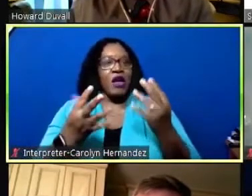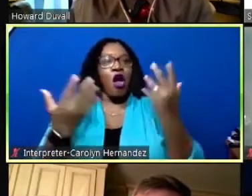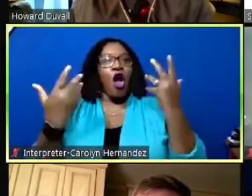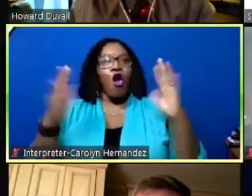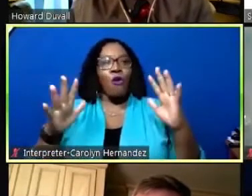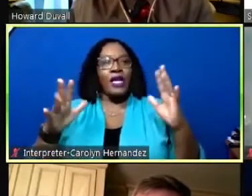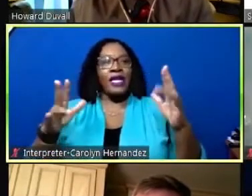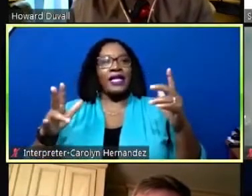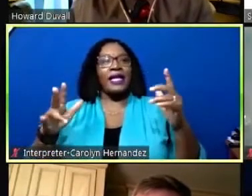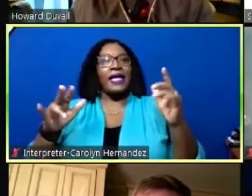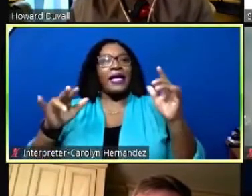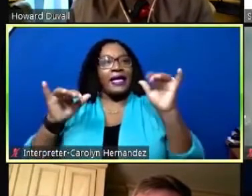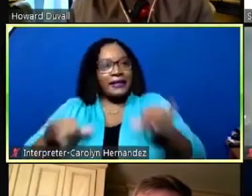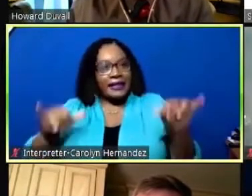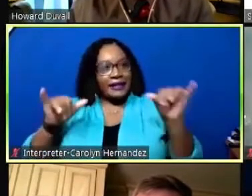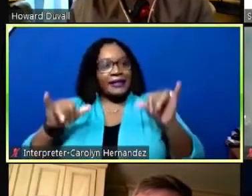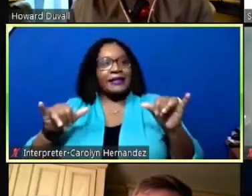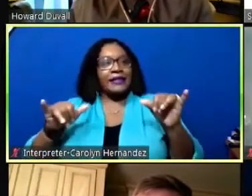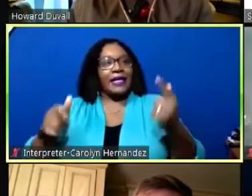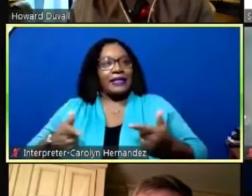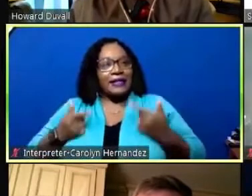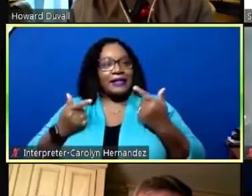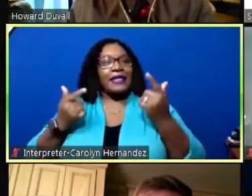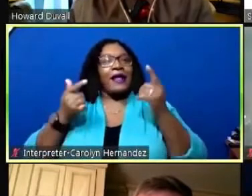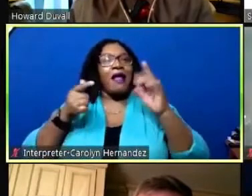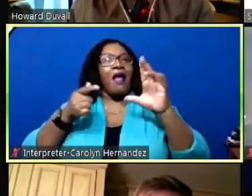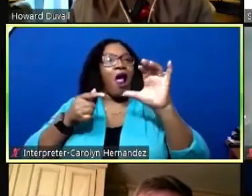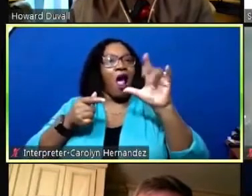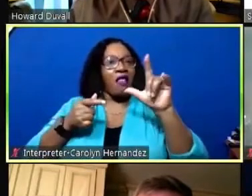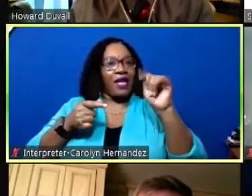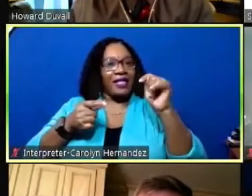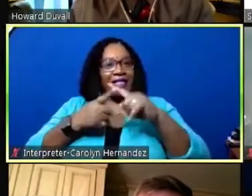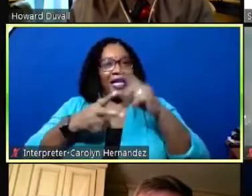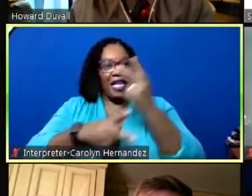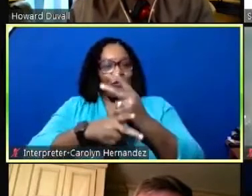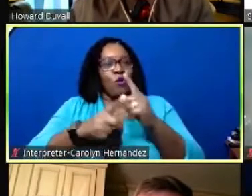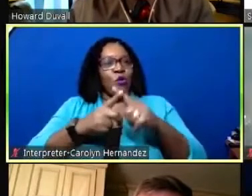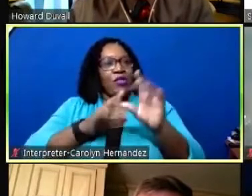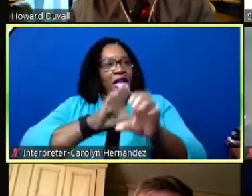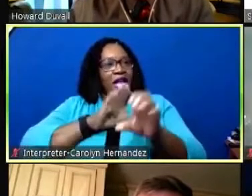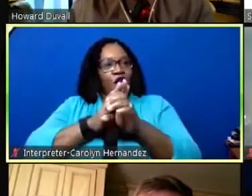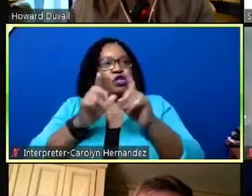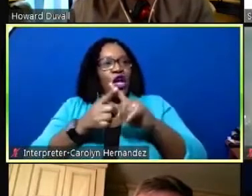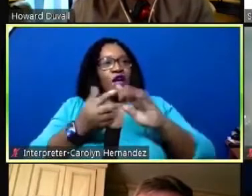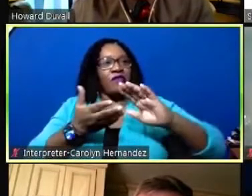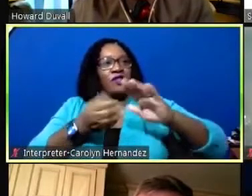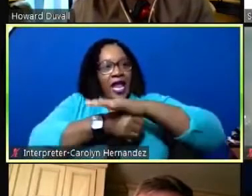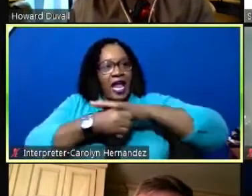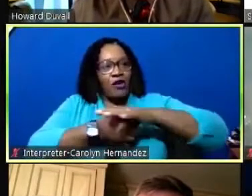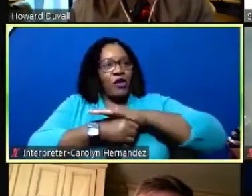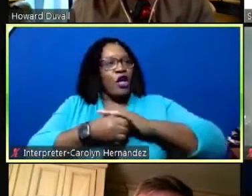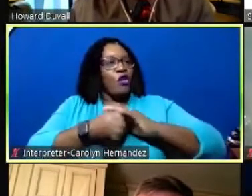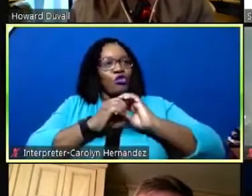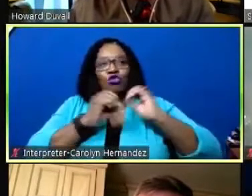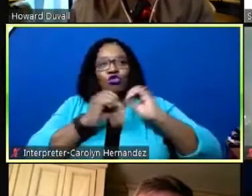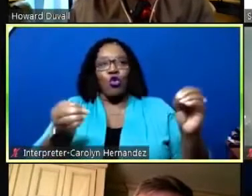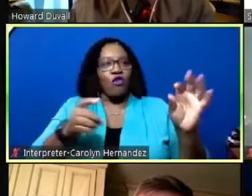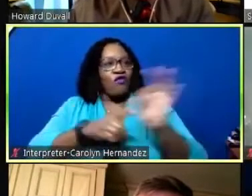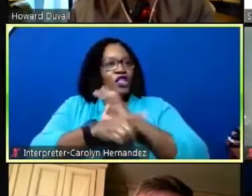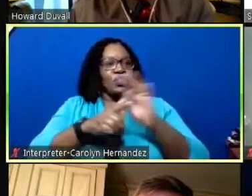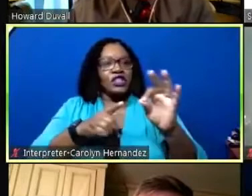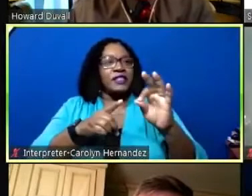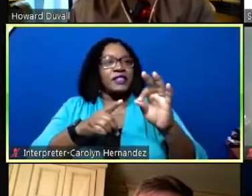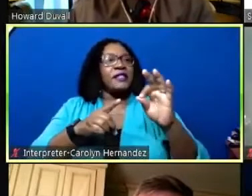existing lots and be in keeping with the character of the neighborhood there is no functioning neighborhood